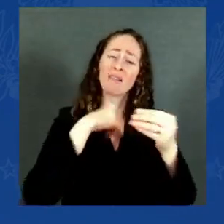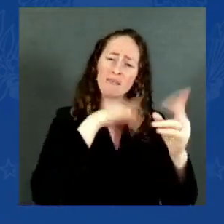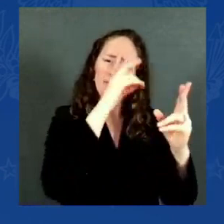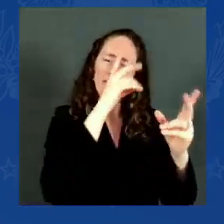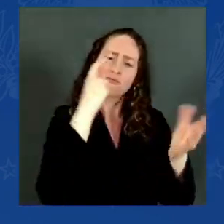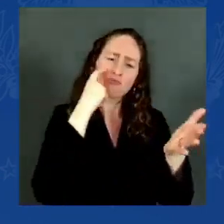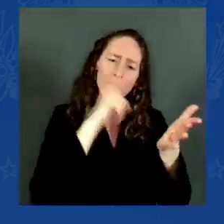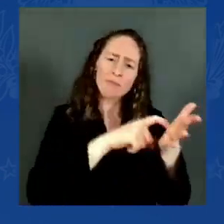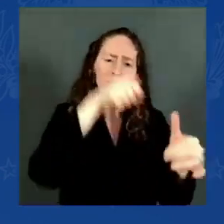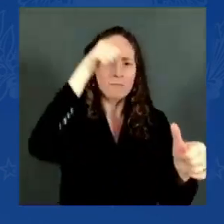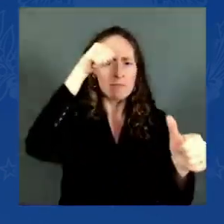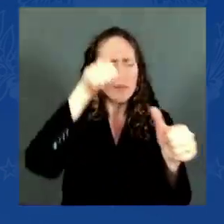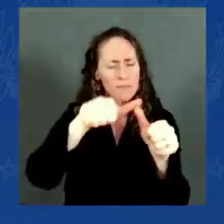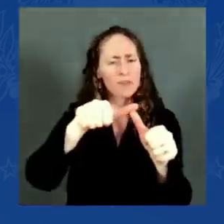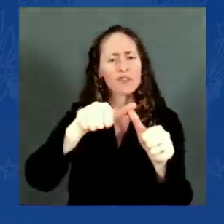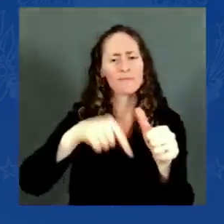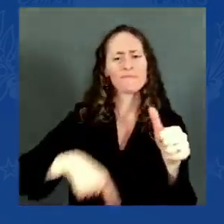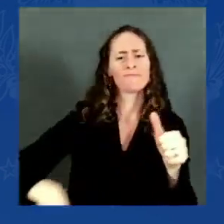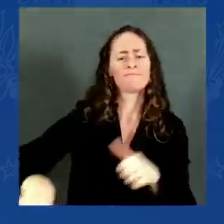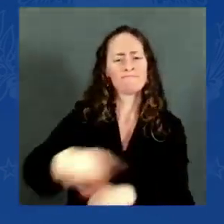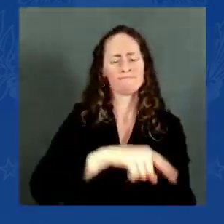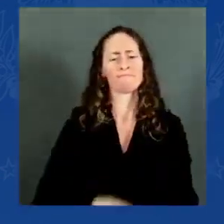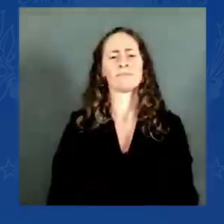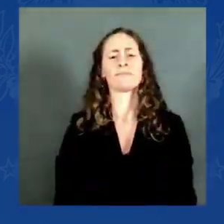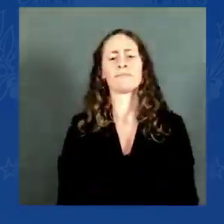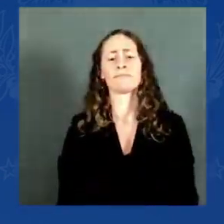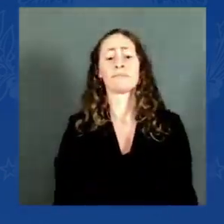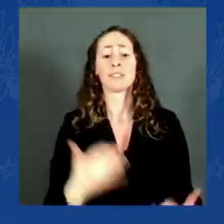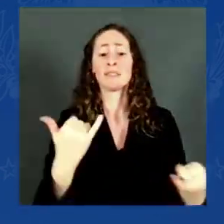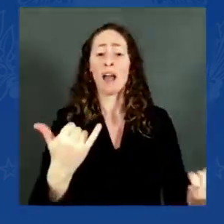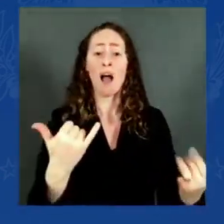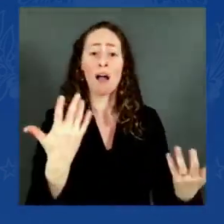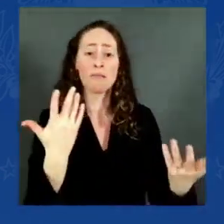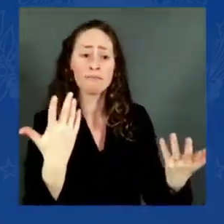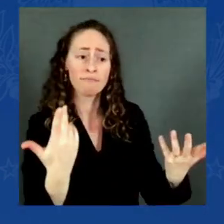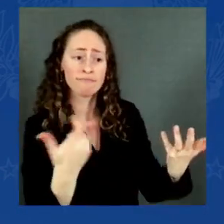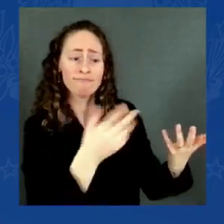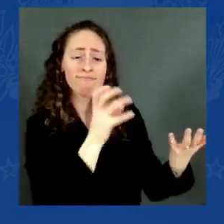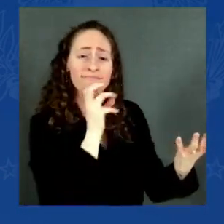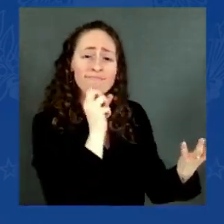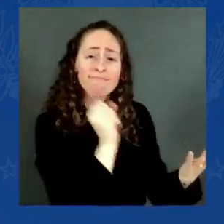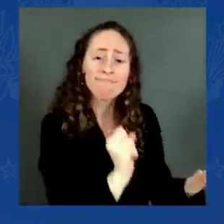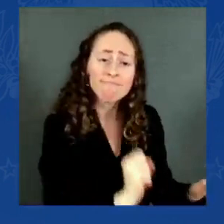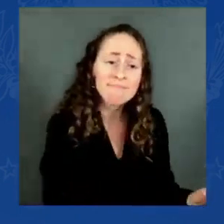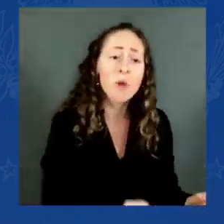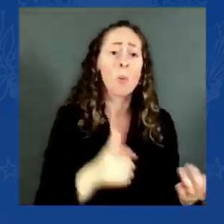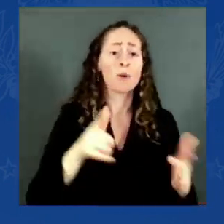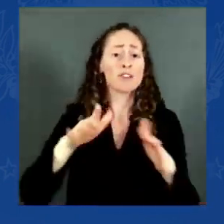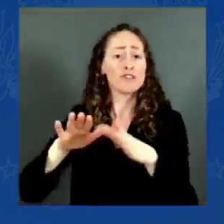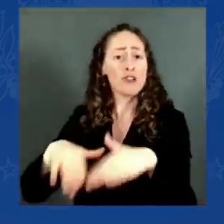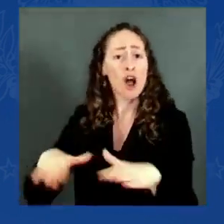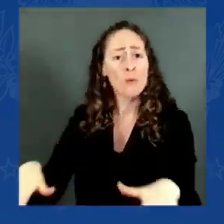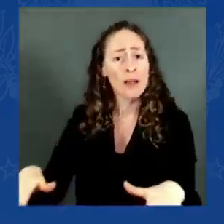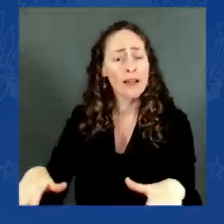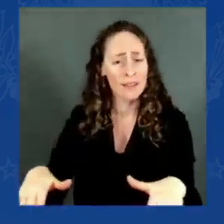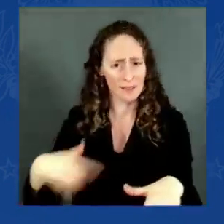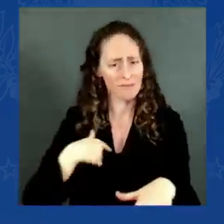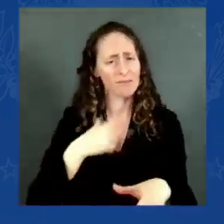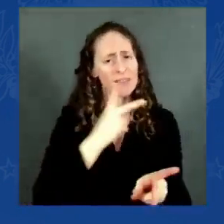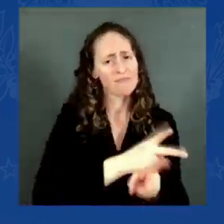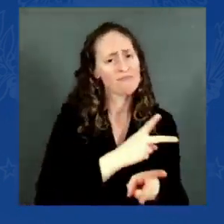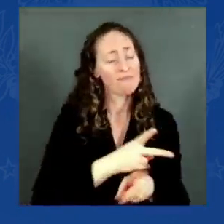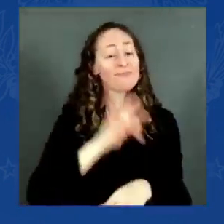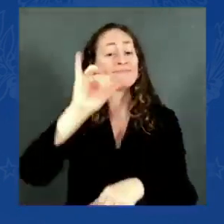truly in need. But I've gotten in trouble way back when I was a young senator for saying we only have one truly